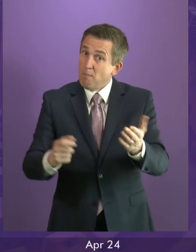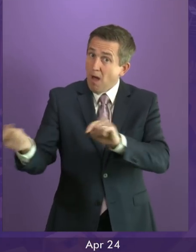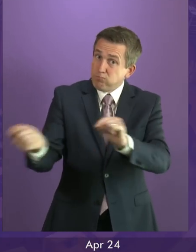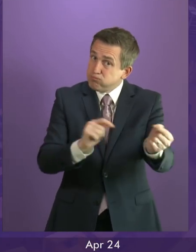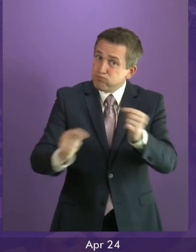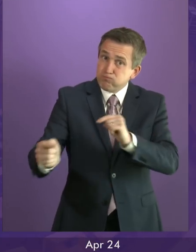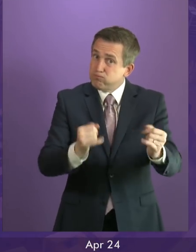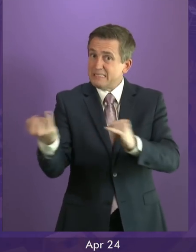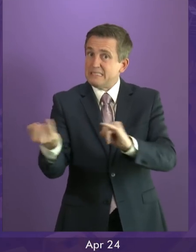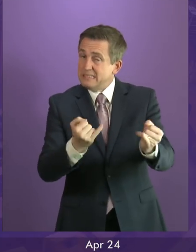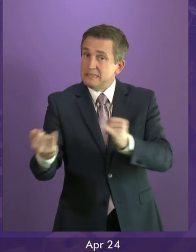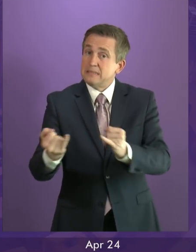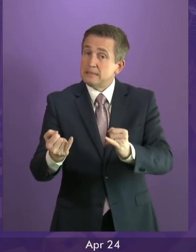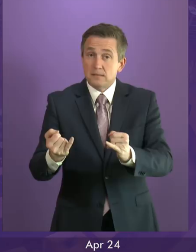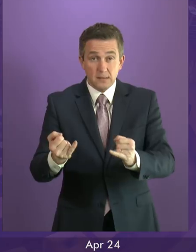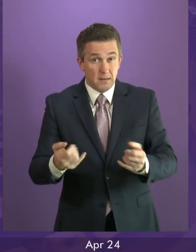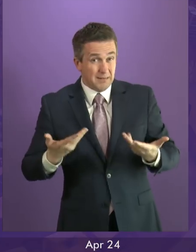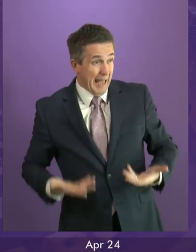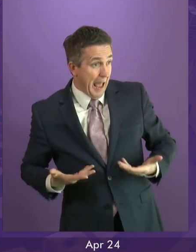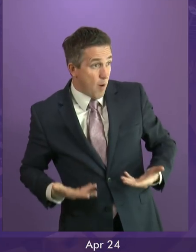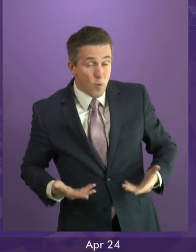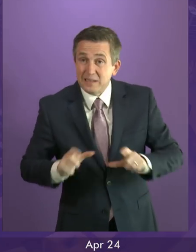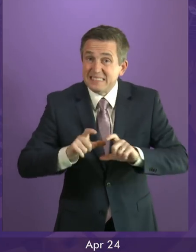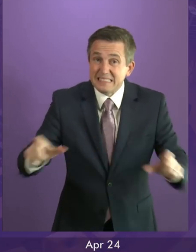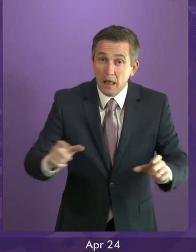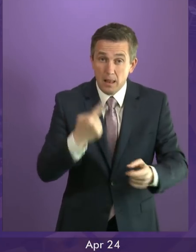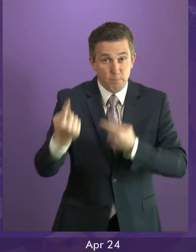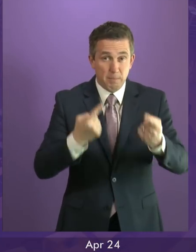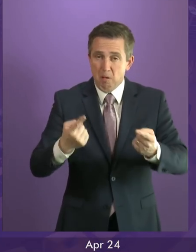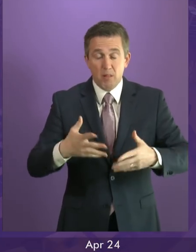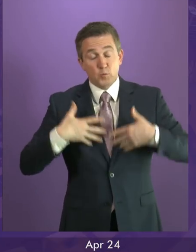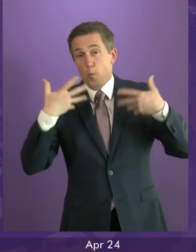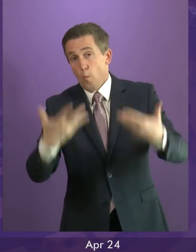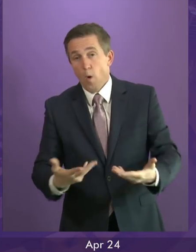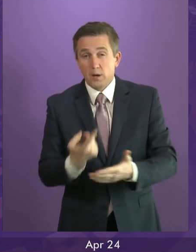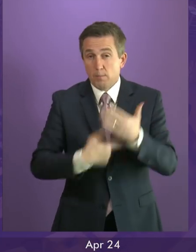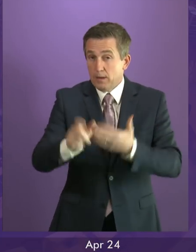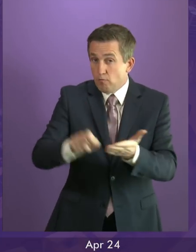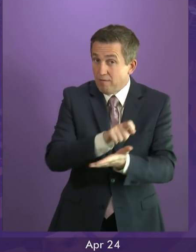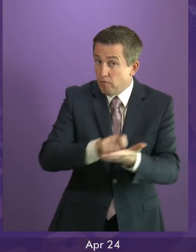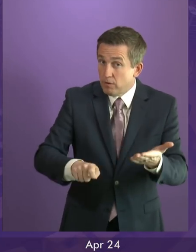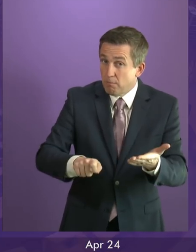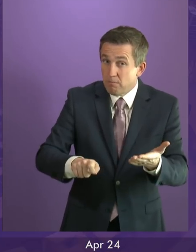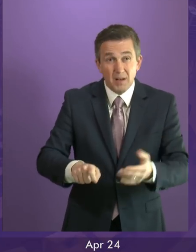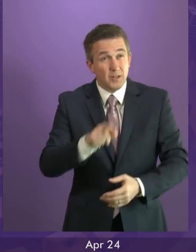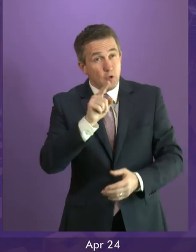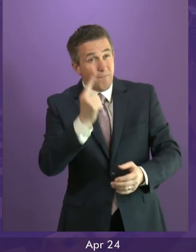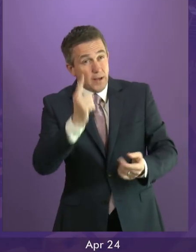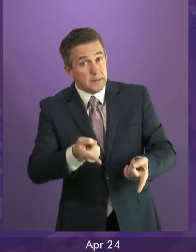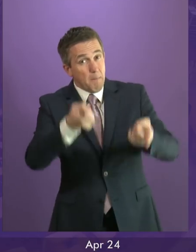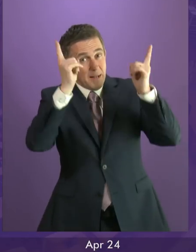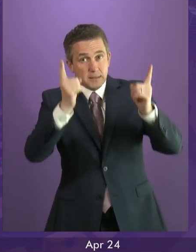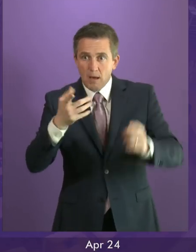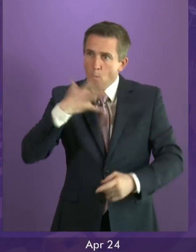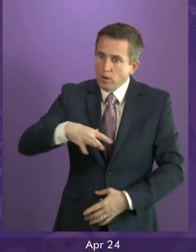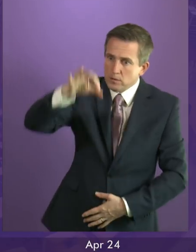When there is little appetite in the country for another referendum within the term of this Parliament, is she really prepared to cause greater division in our public